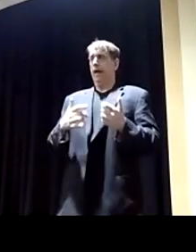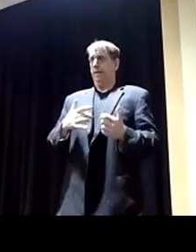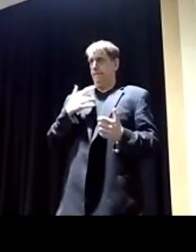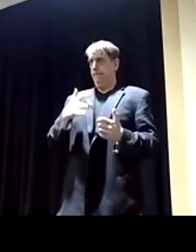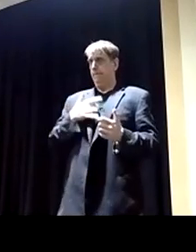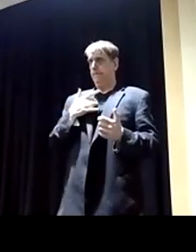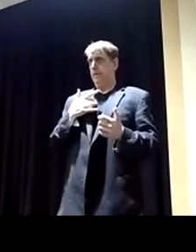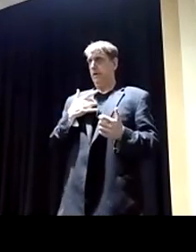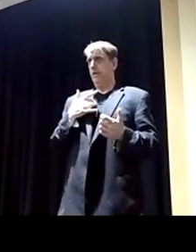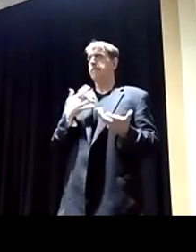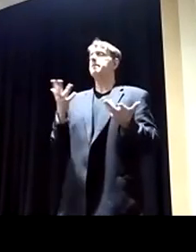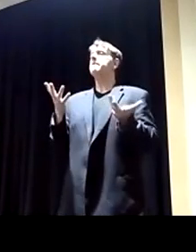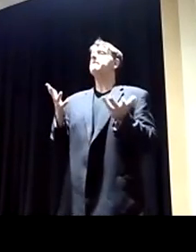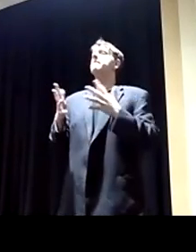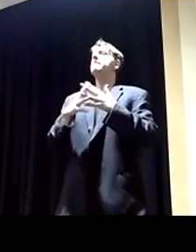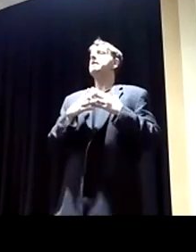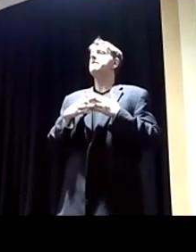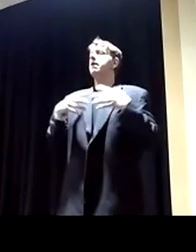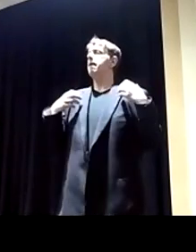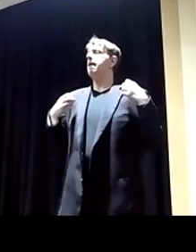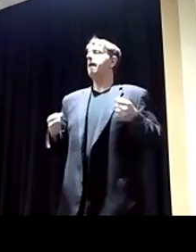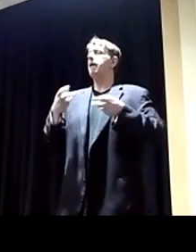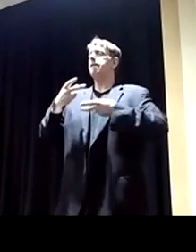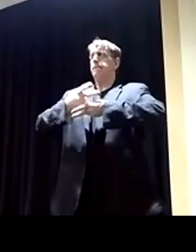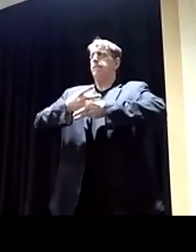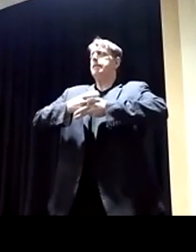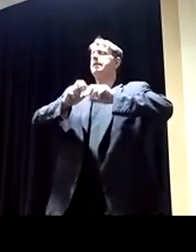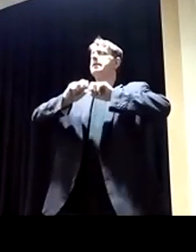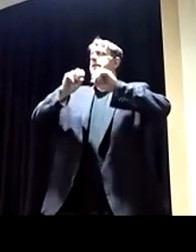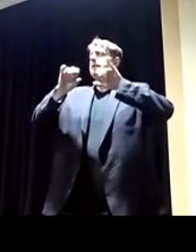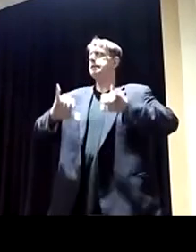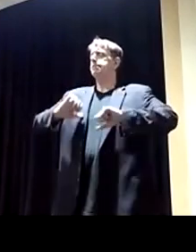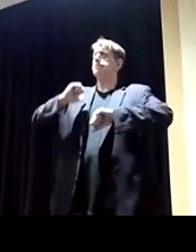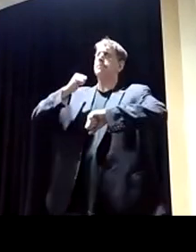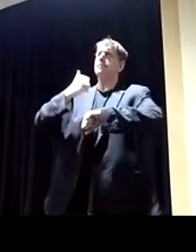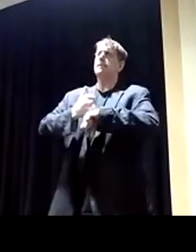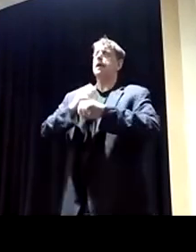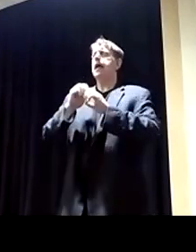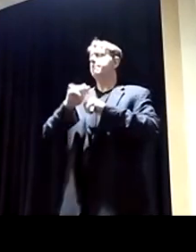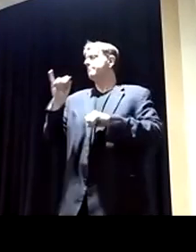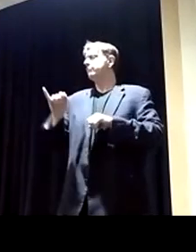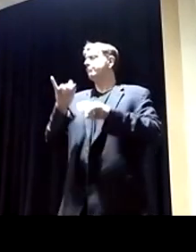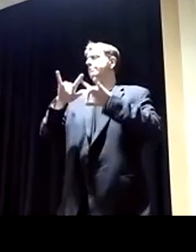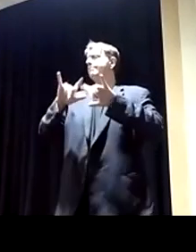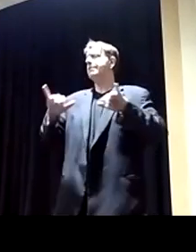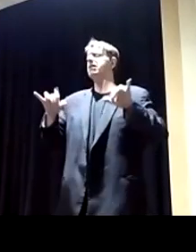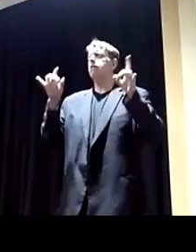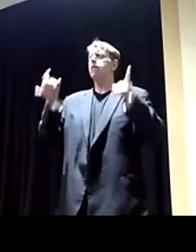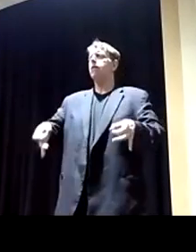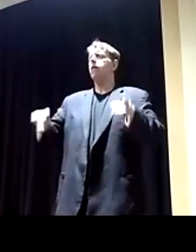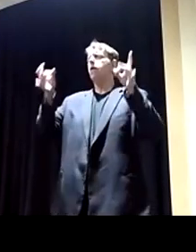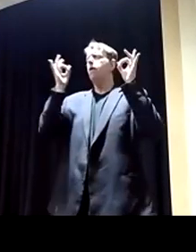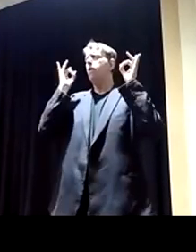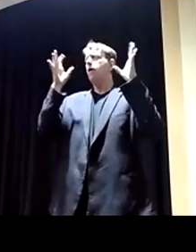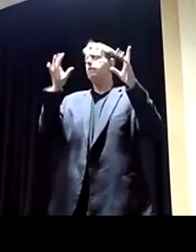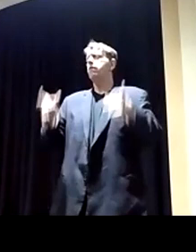that the American health care system is and insurance? It's awful. It is awful. It is